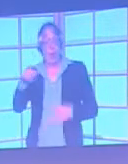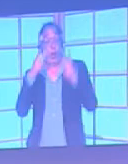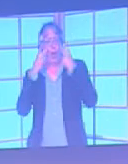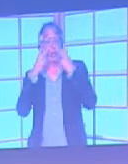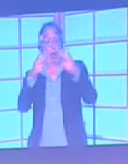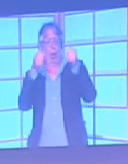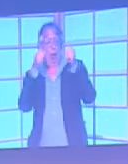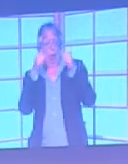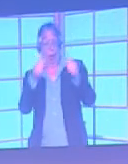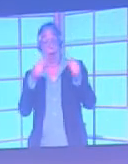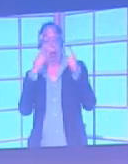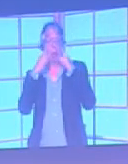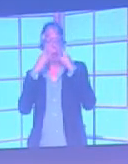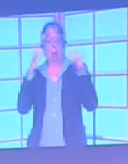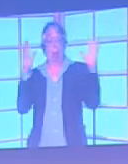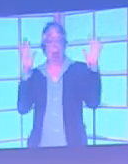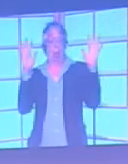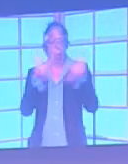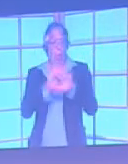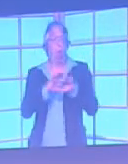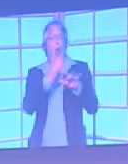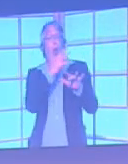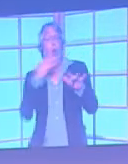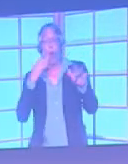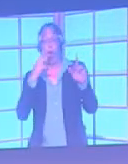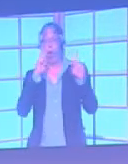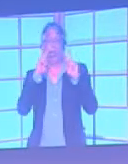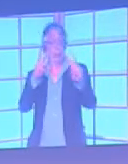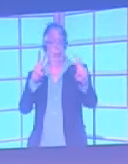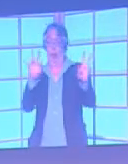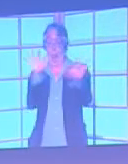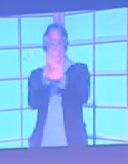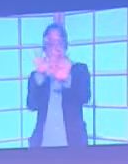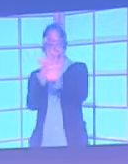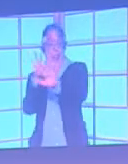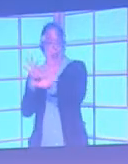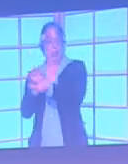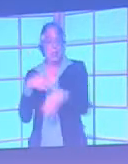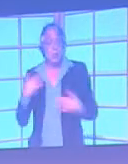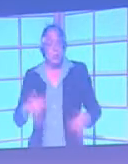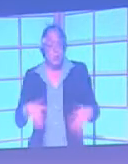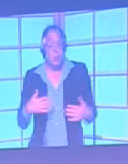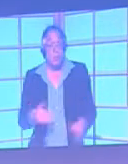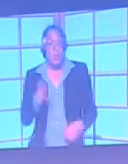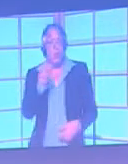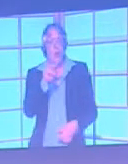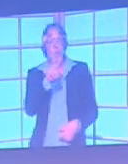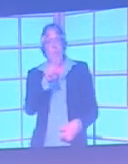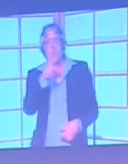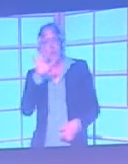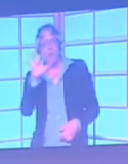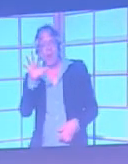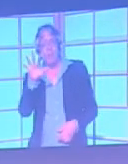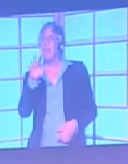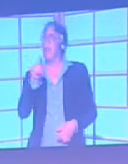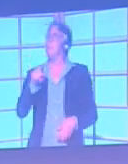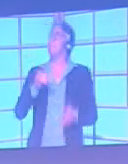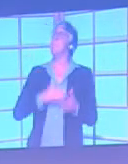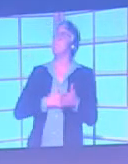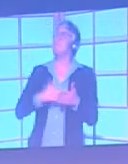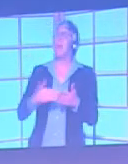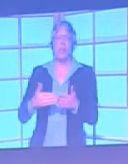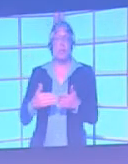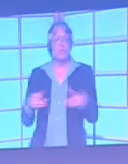various types and severities. To put that in context, that is as many people as the entire population of the